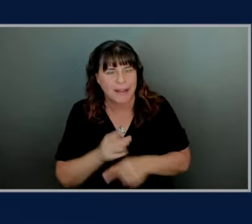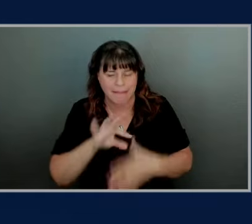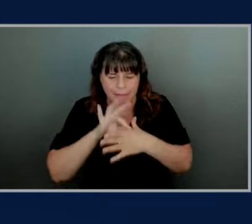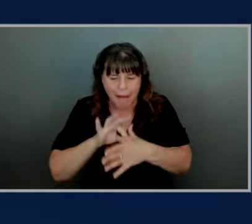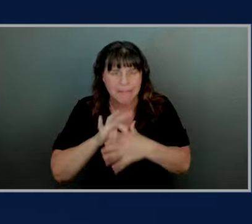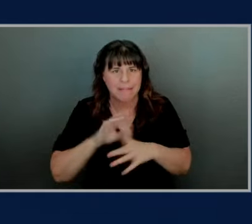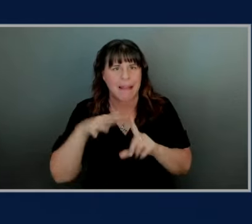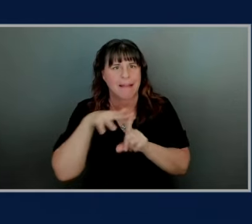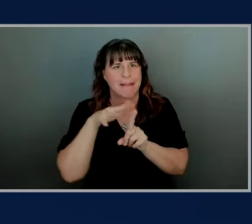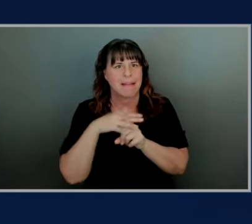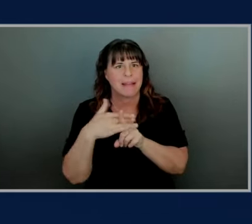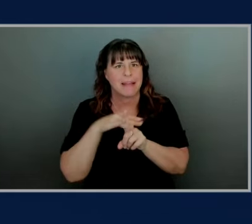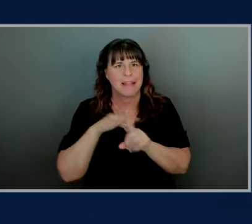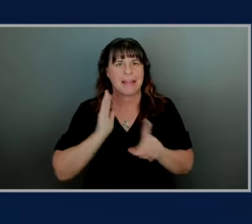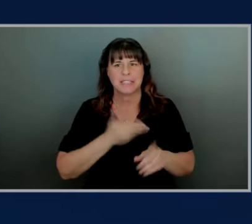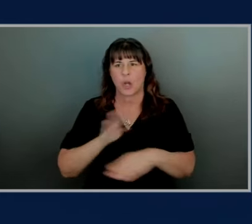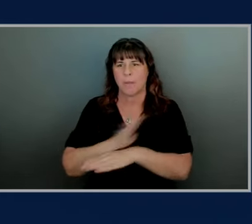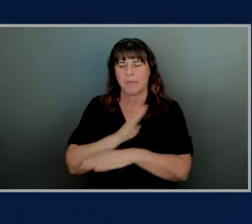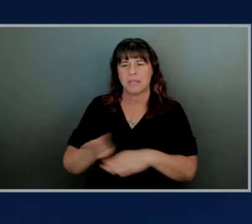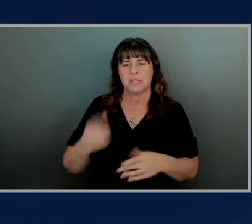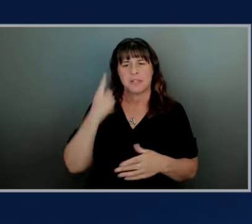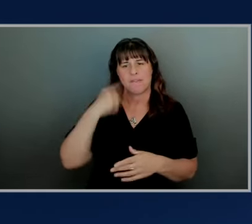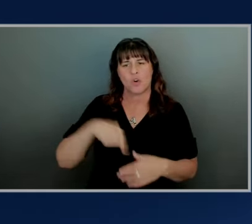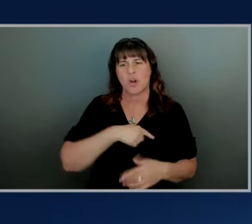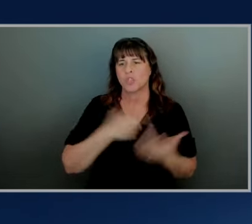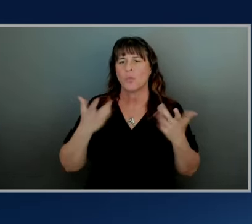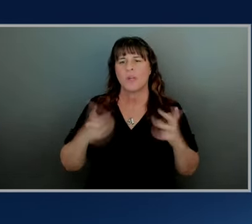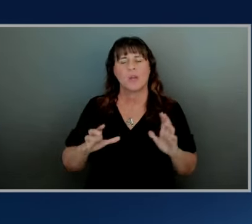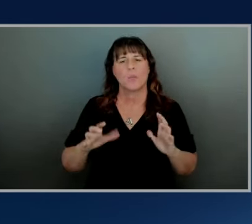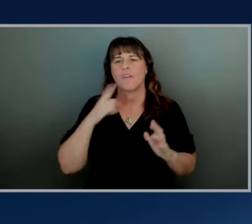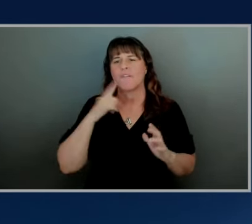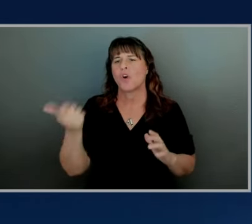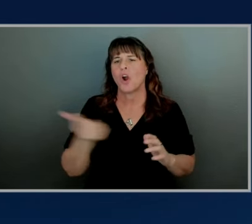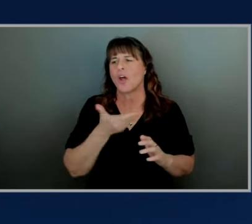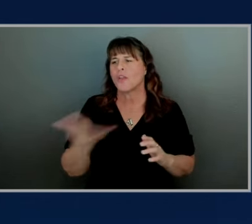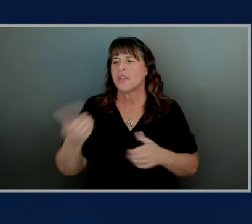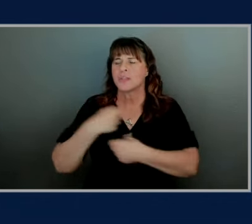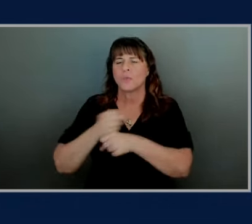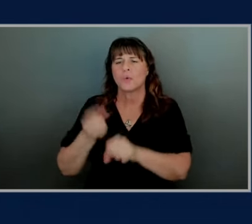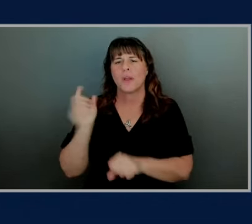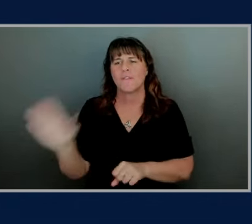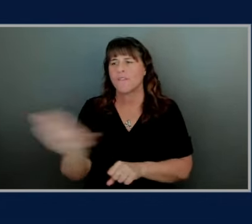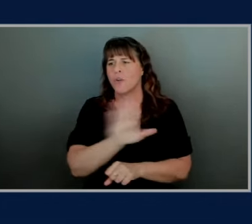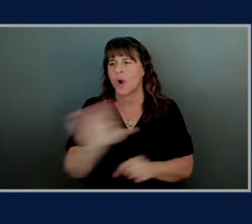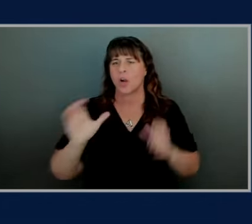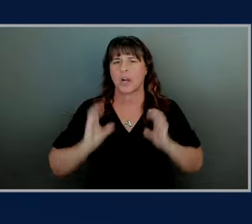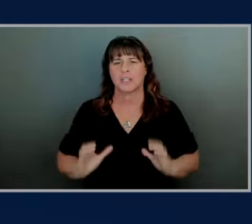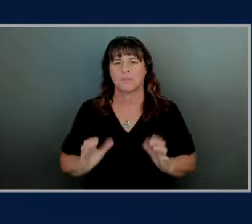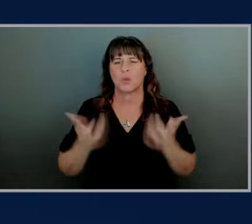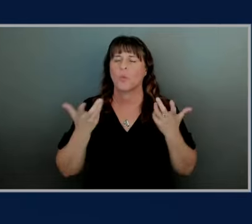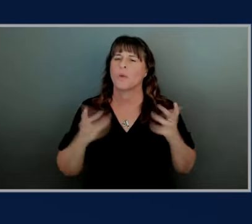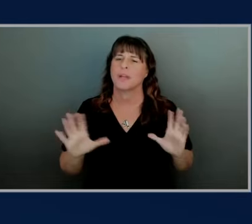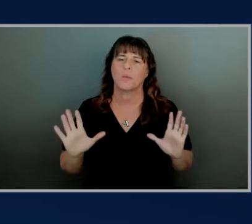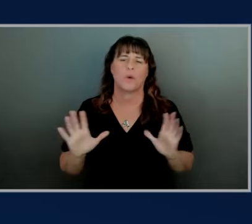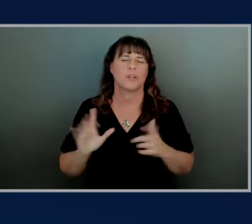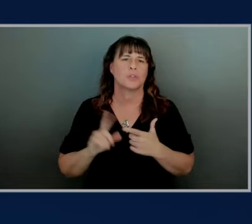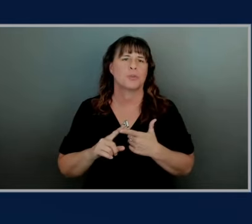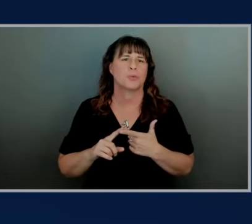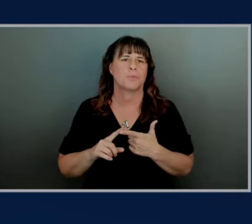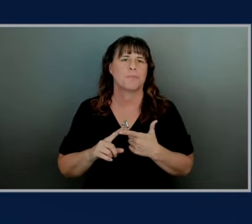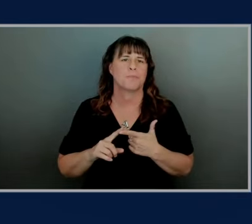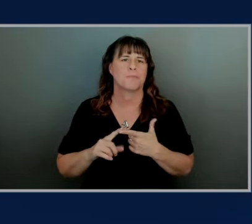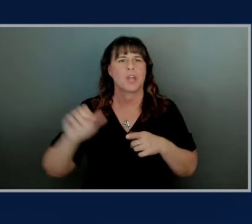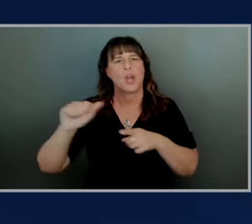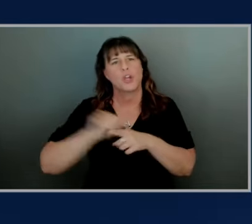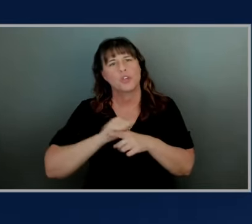and for us what we didn't want to do is with any utility that we create for our customer we did not want to train other models